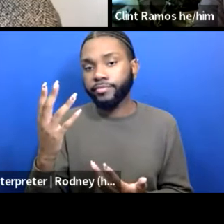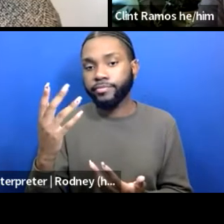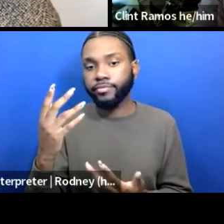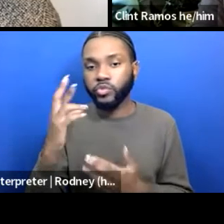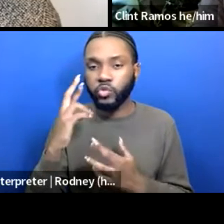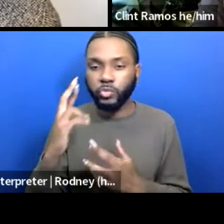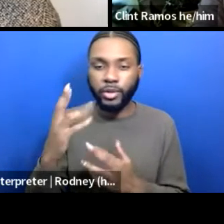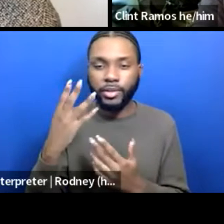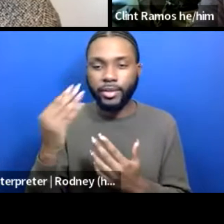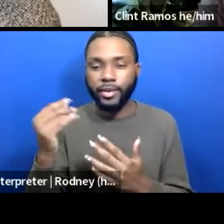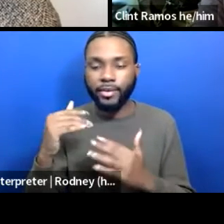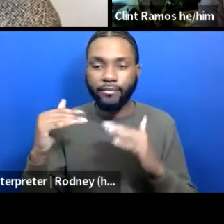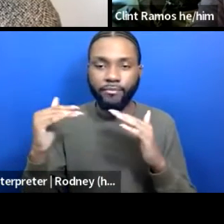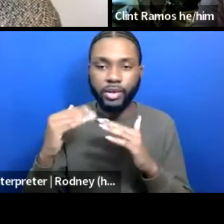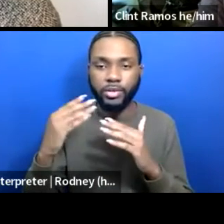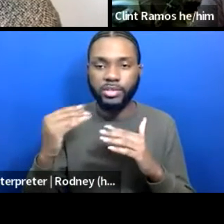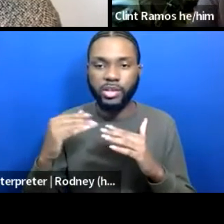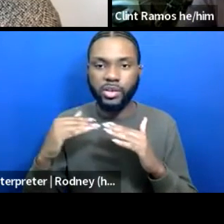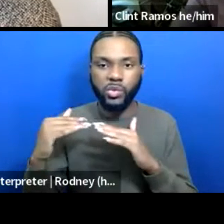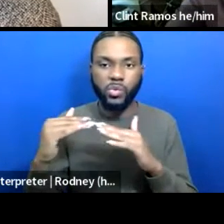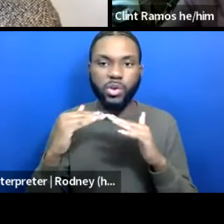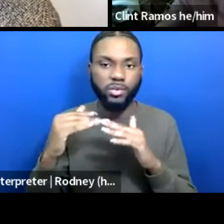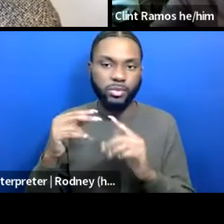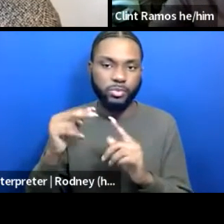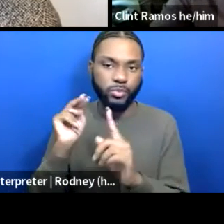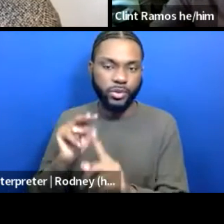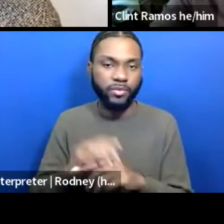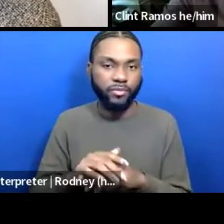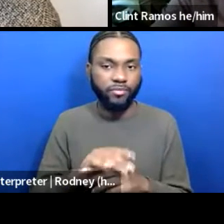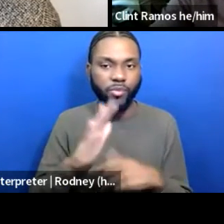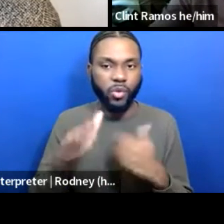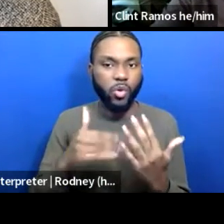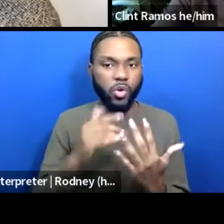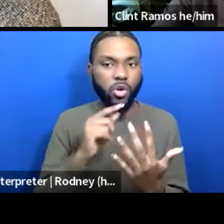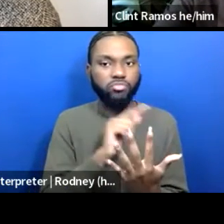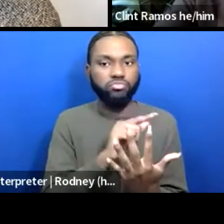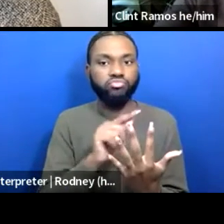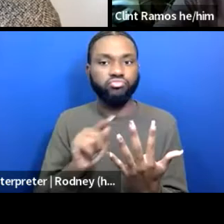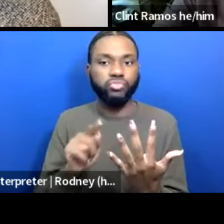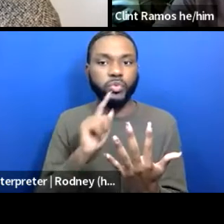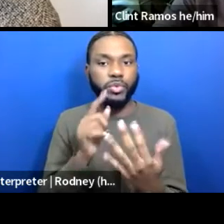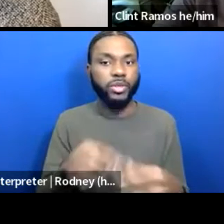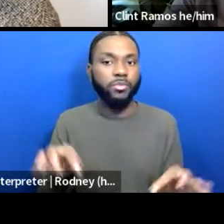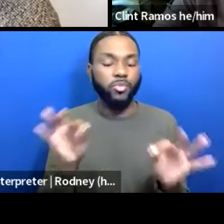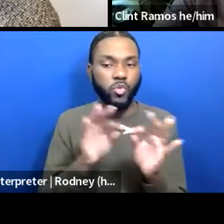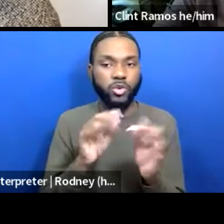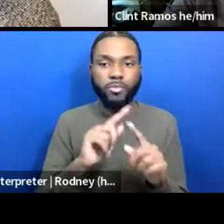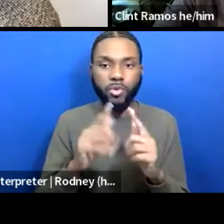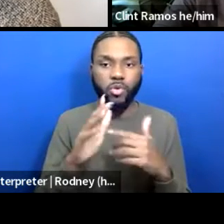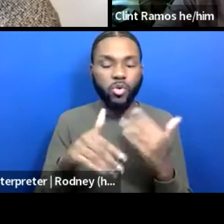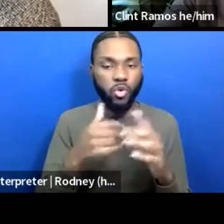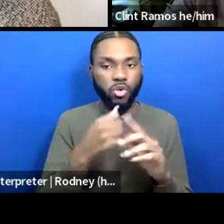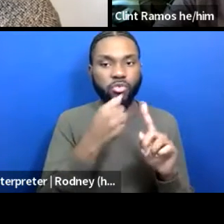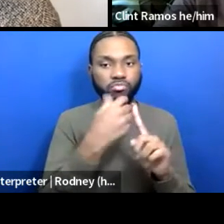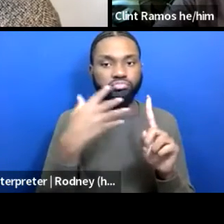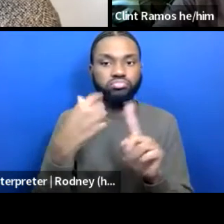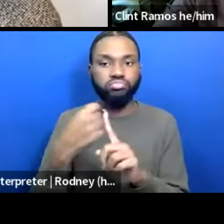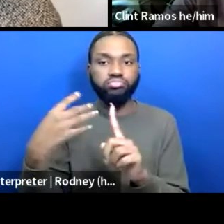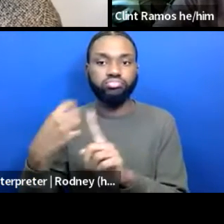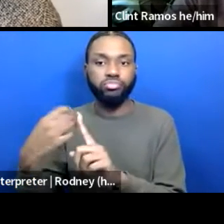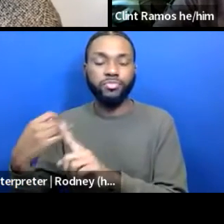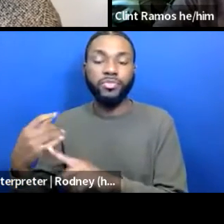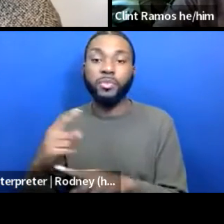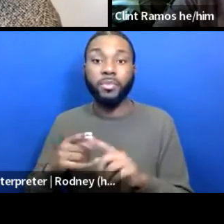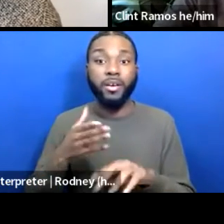a fairness and equality perspective, all of those things are really important. They're laid out there. And then from there, we started to